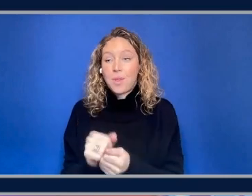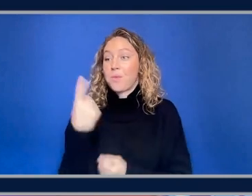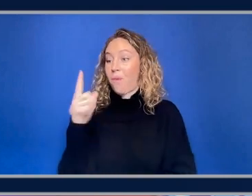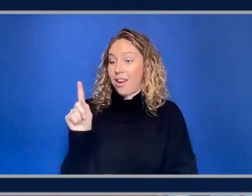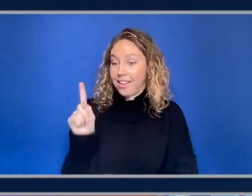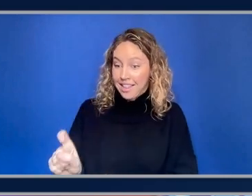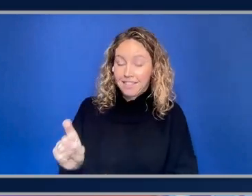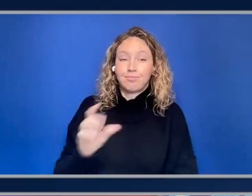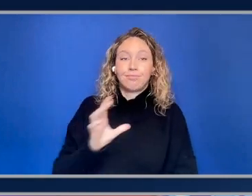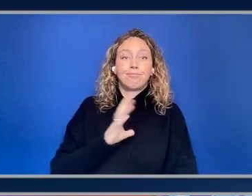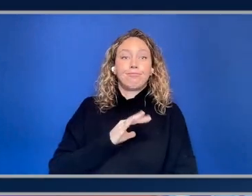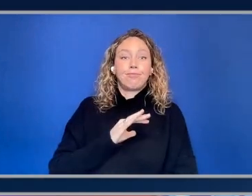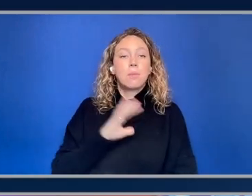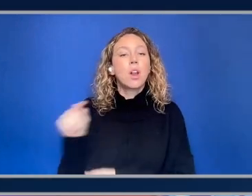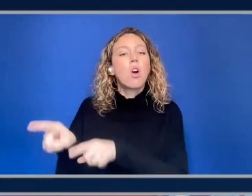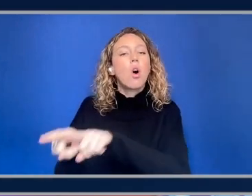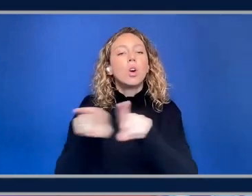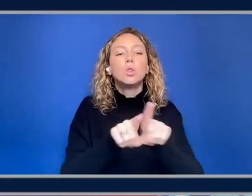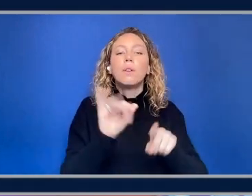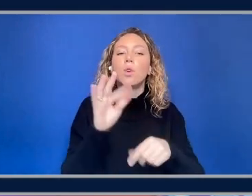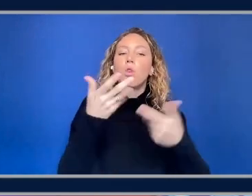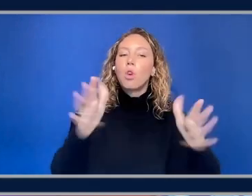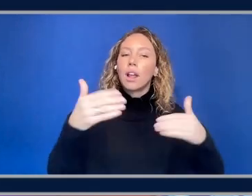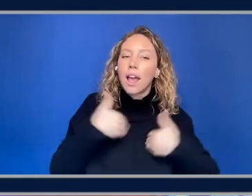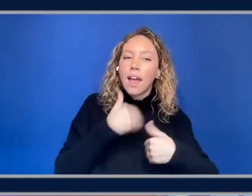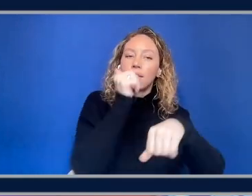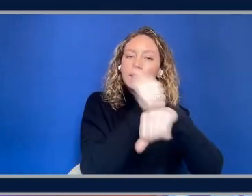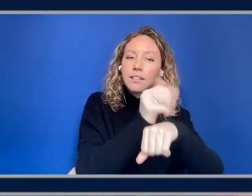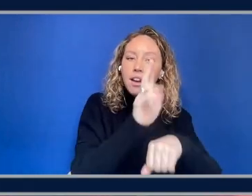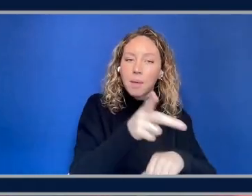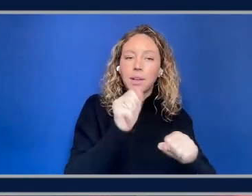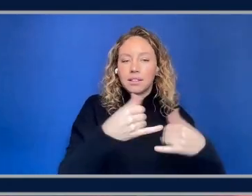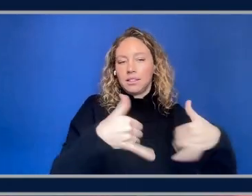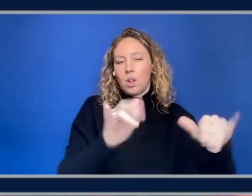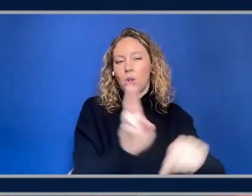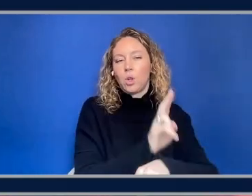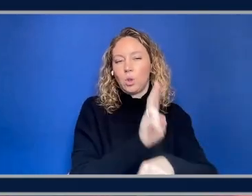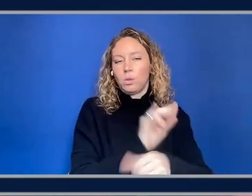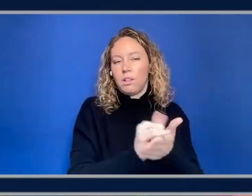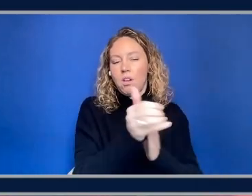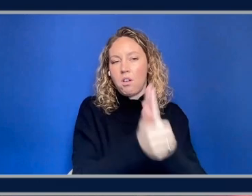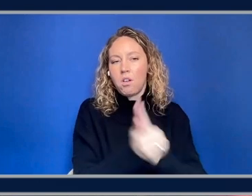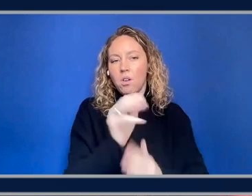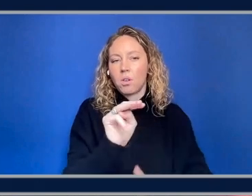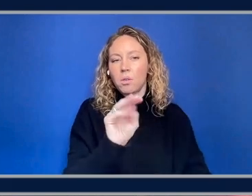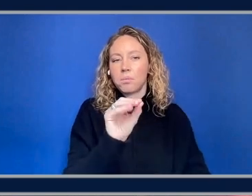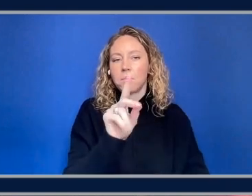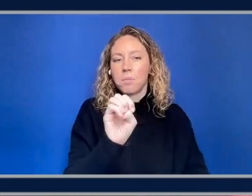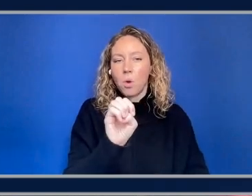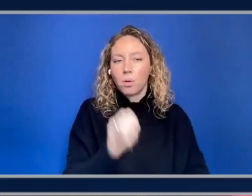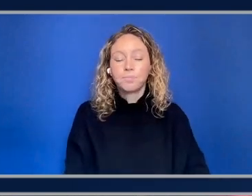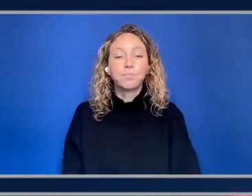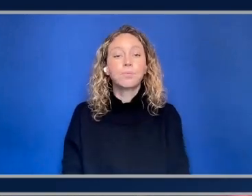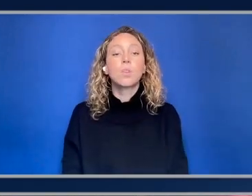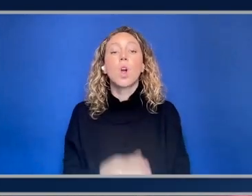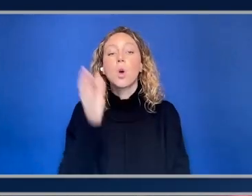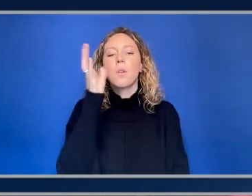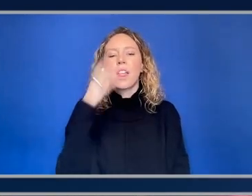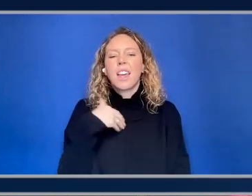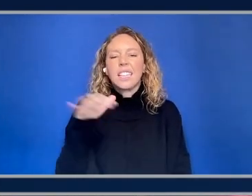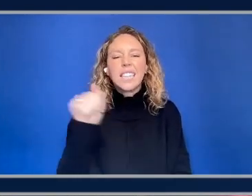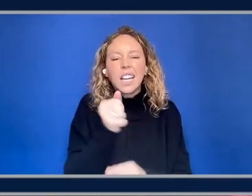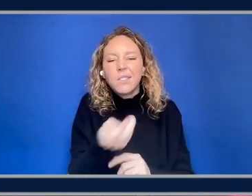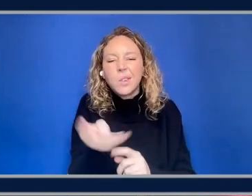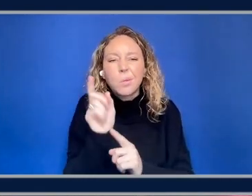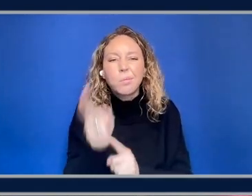know, accessible from existing clusters. So it'll take a few minutes for that cluster to get ready. So I've got one that's already up and running and we'll show